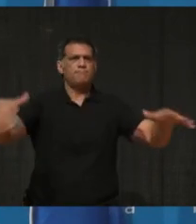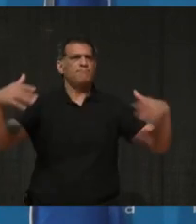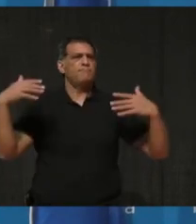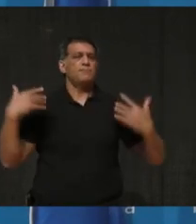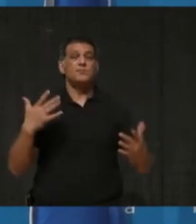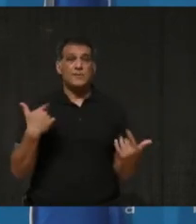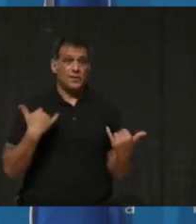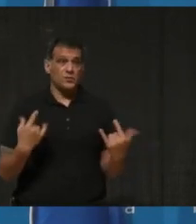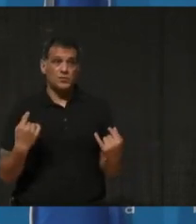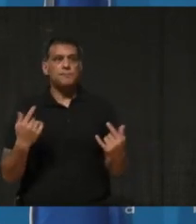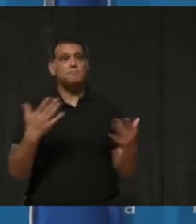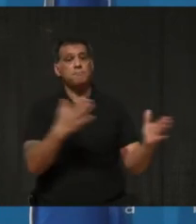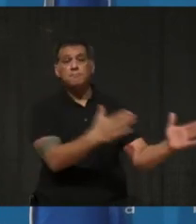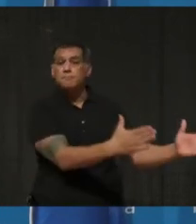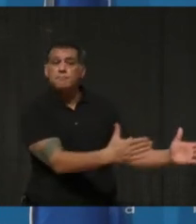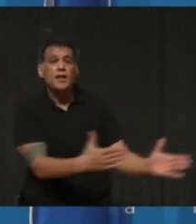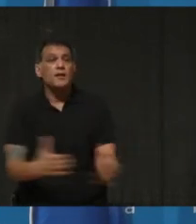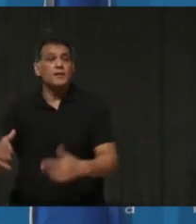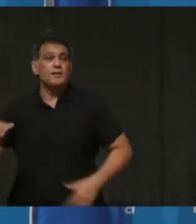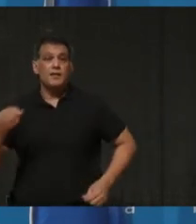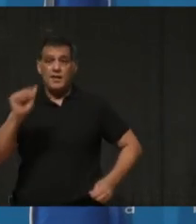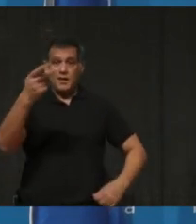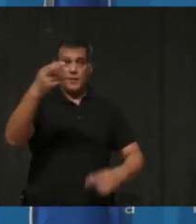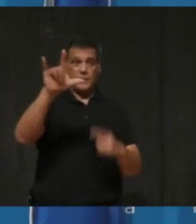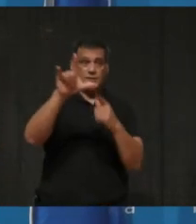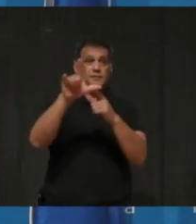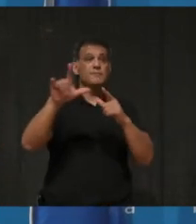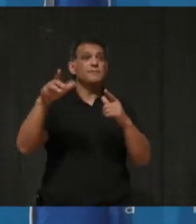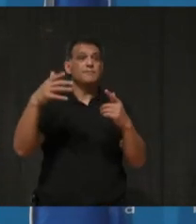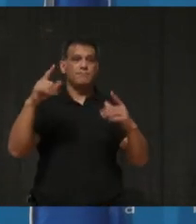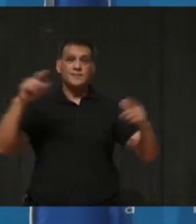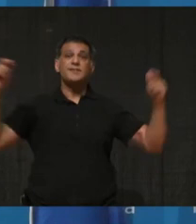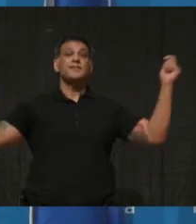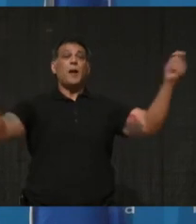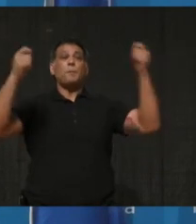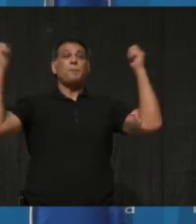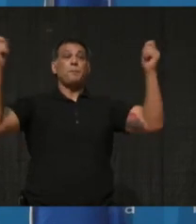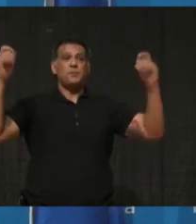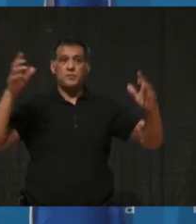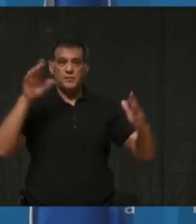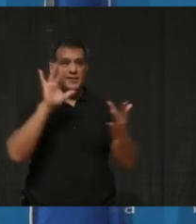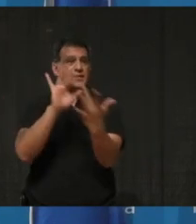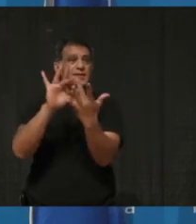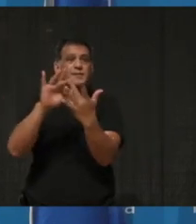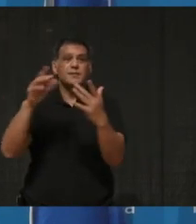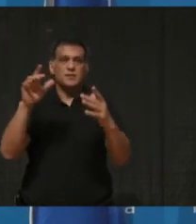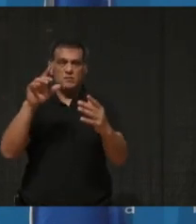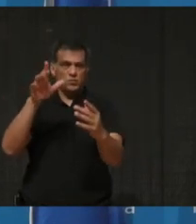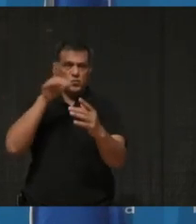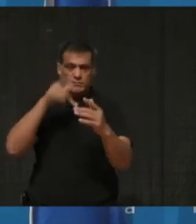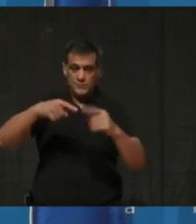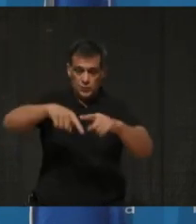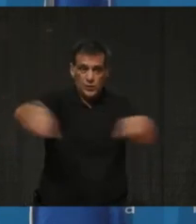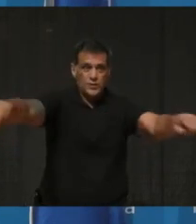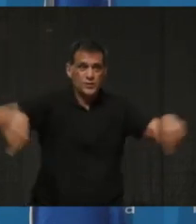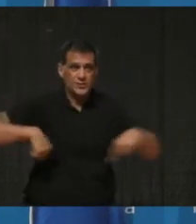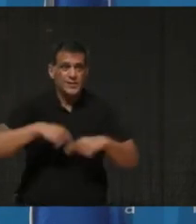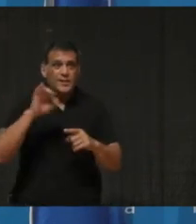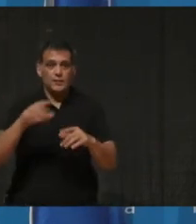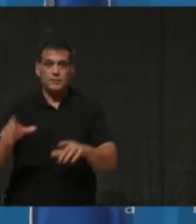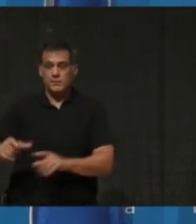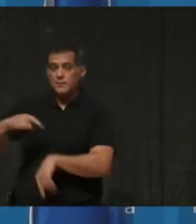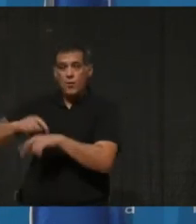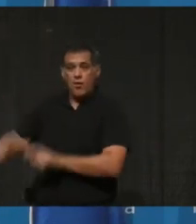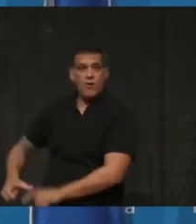heroes through a tribute ceremony in April by erecting a freestanding monument at Celebration Square. This is going to be really